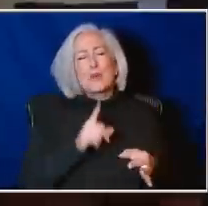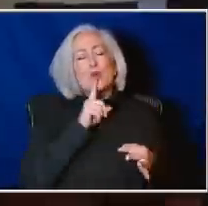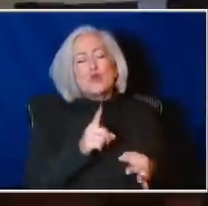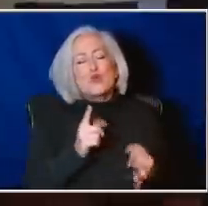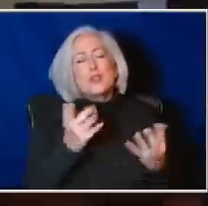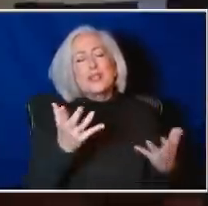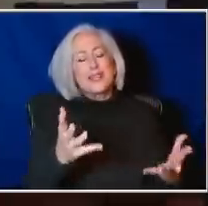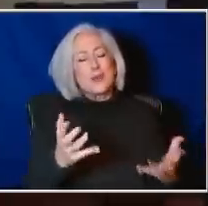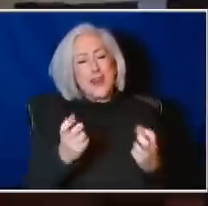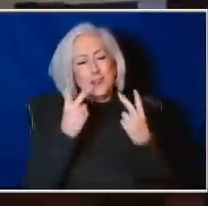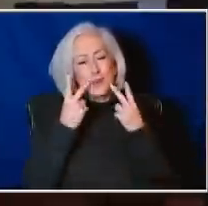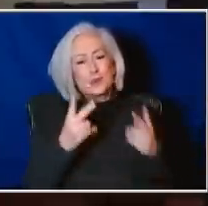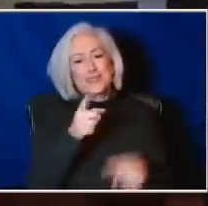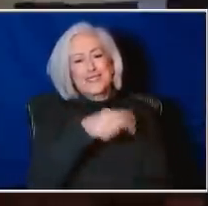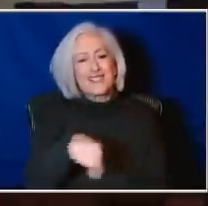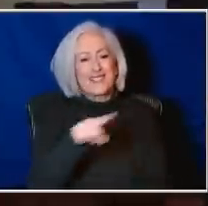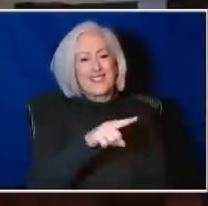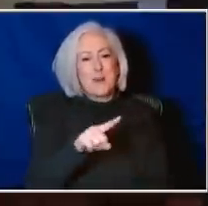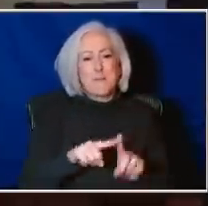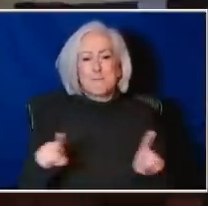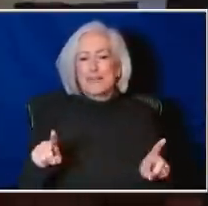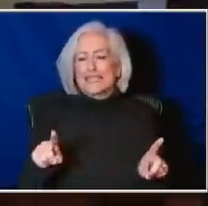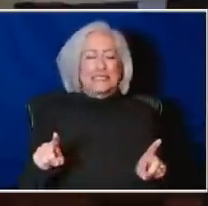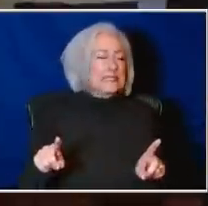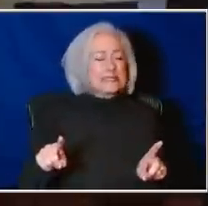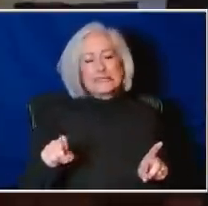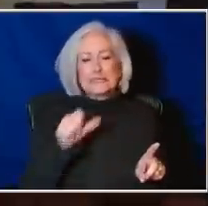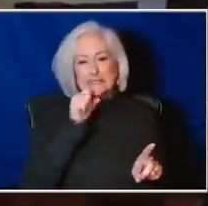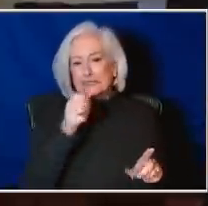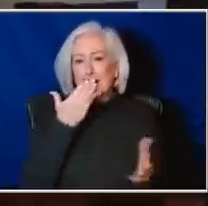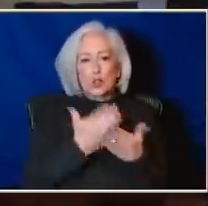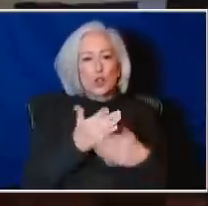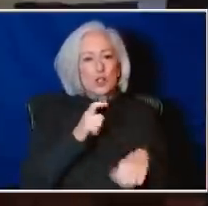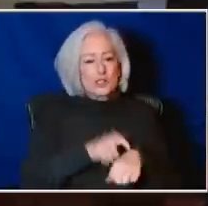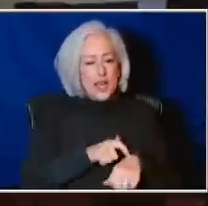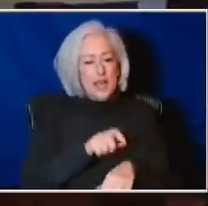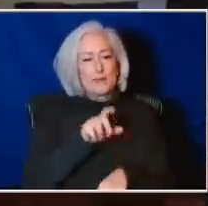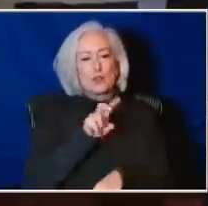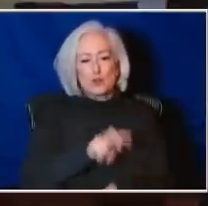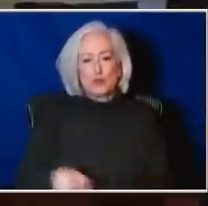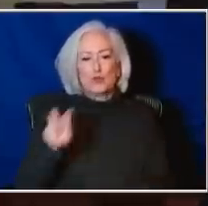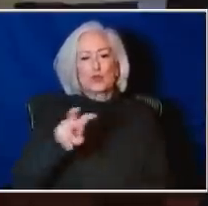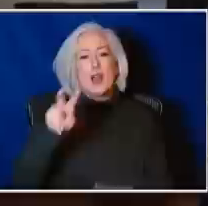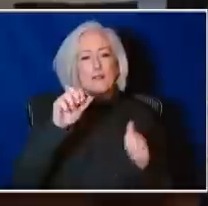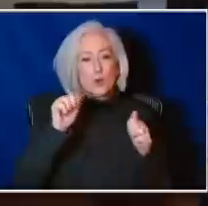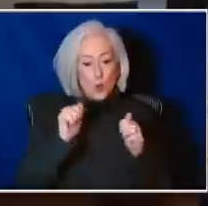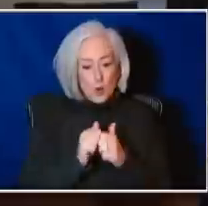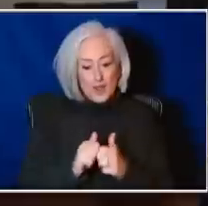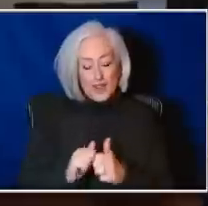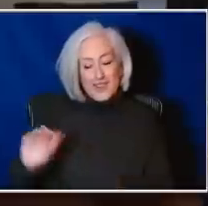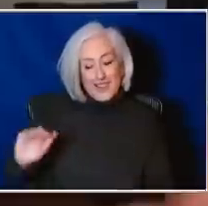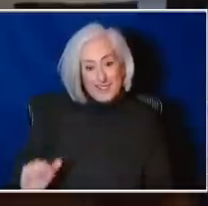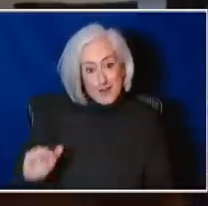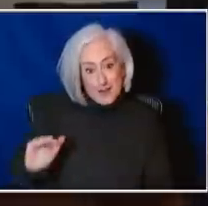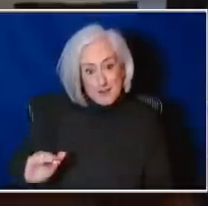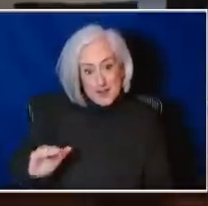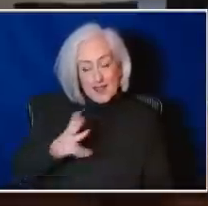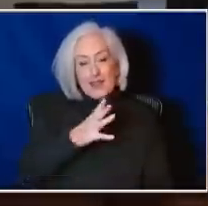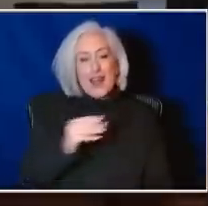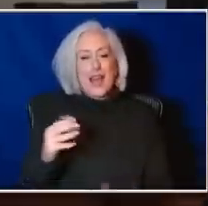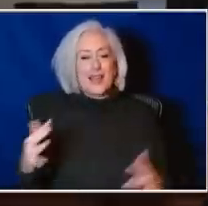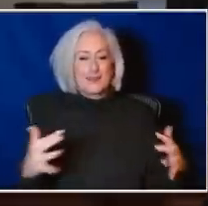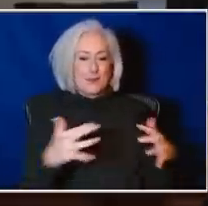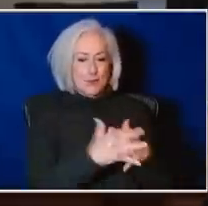probably not a good time time to travel with a little one and then being pregnant. So we're going to hold off probably until